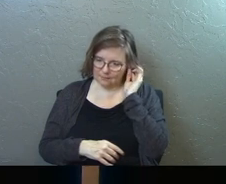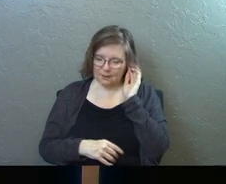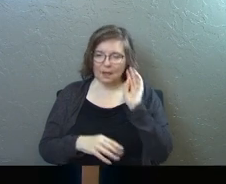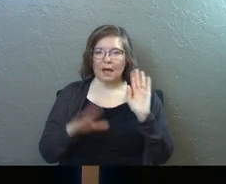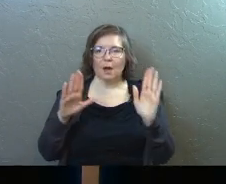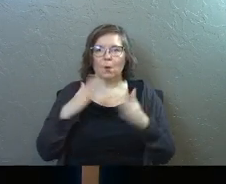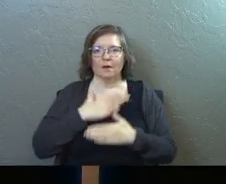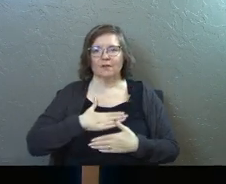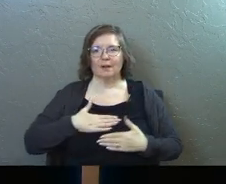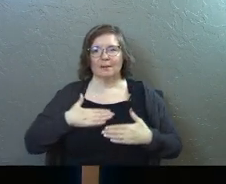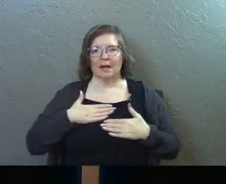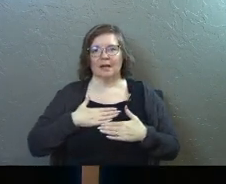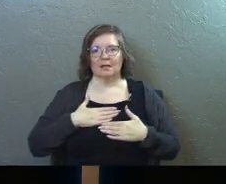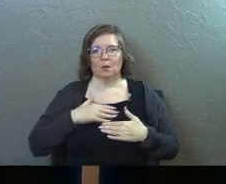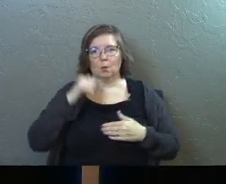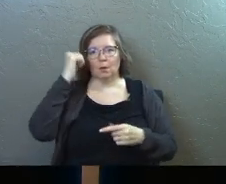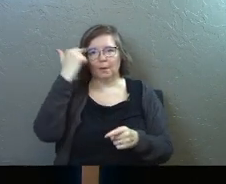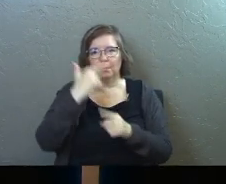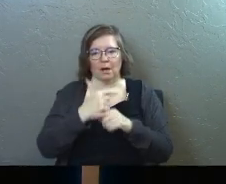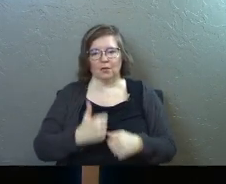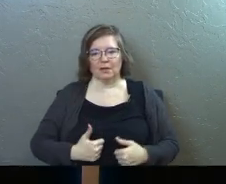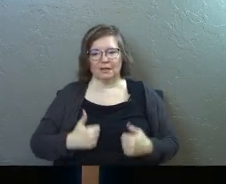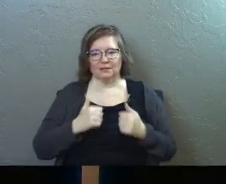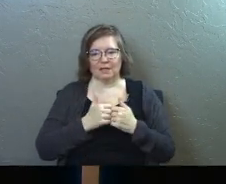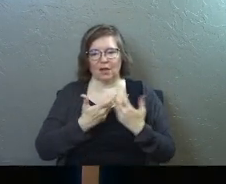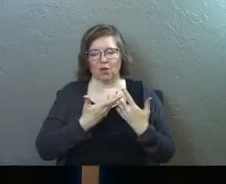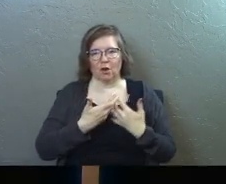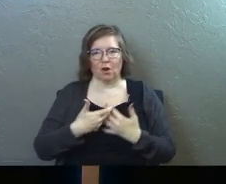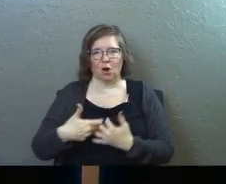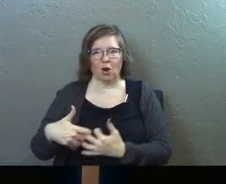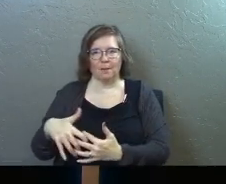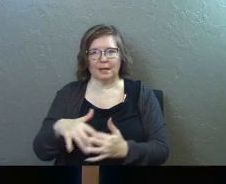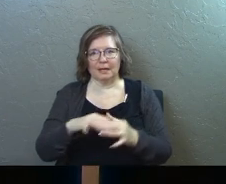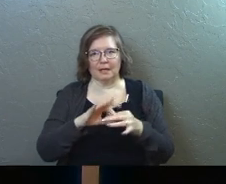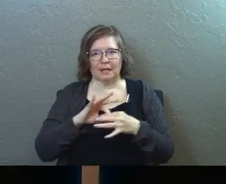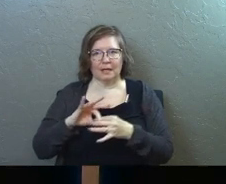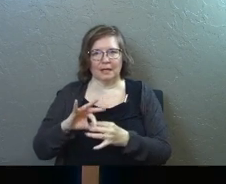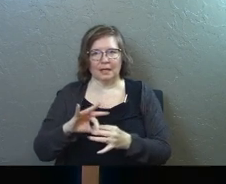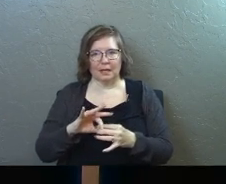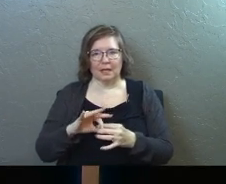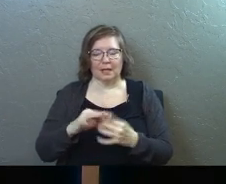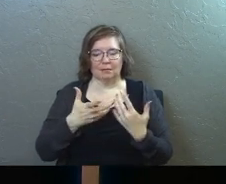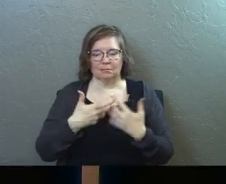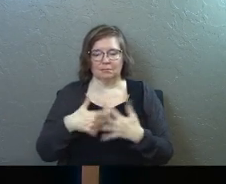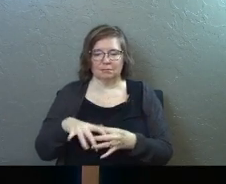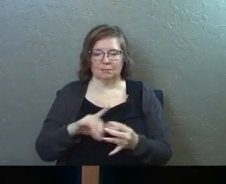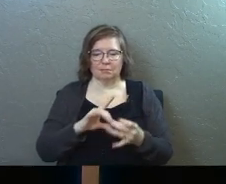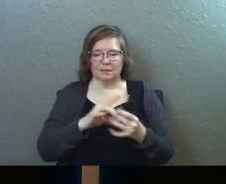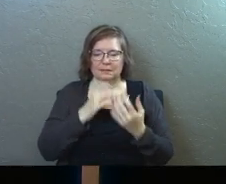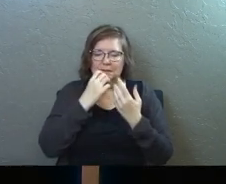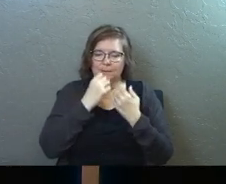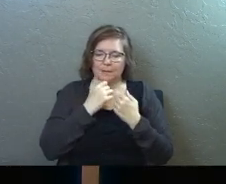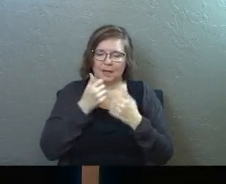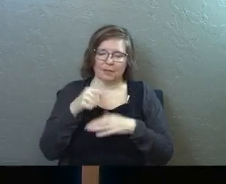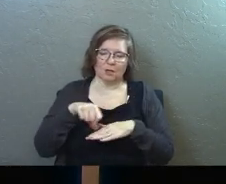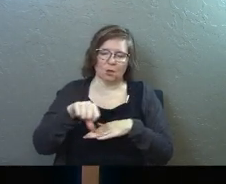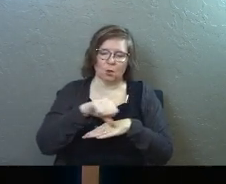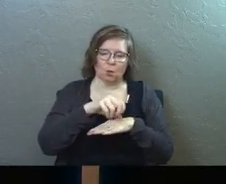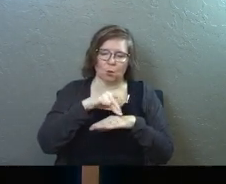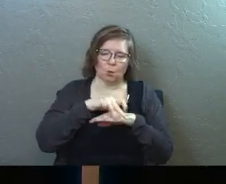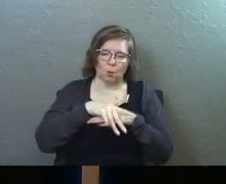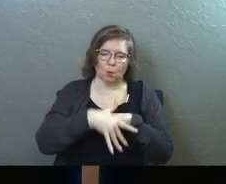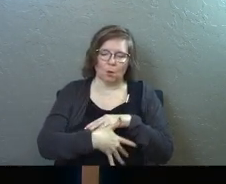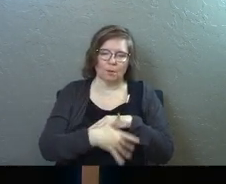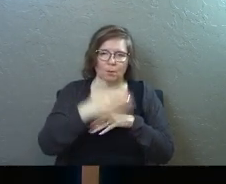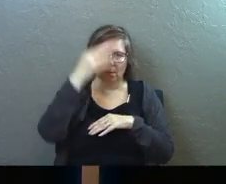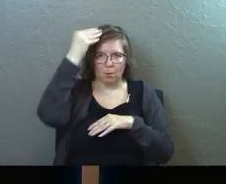how wonderful and pleasant it is when brothers live together in harmony for harmony is as precious as the anointing oil that was poured